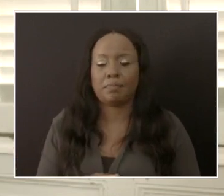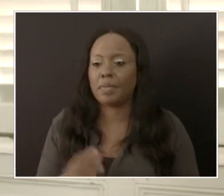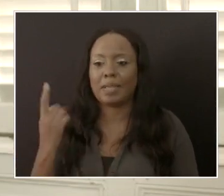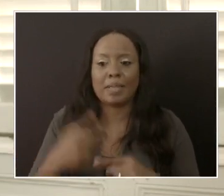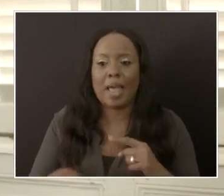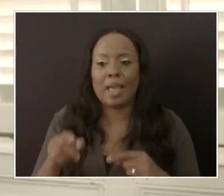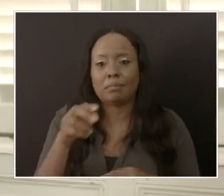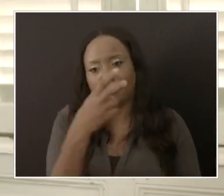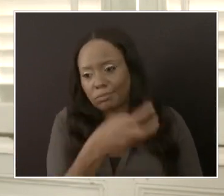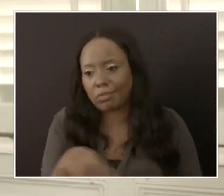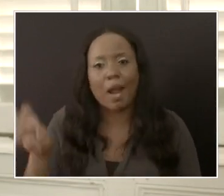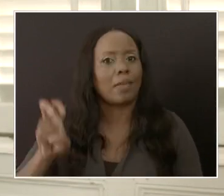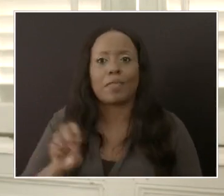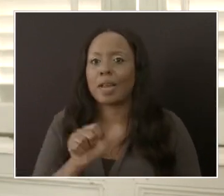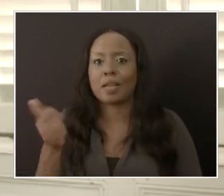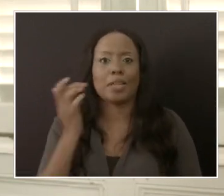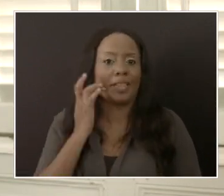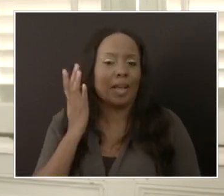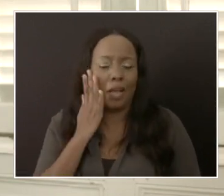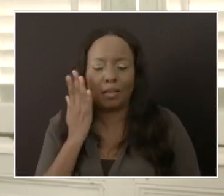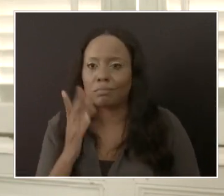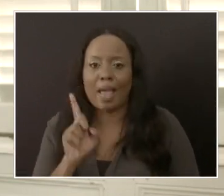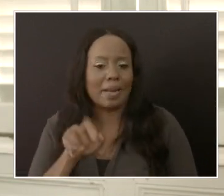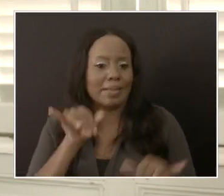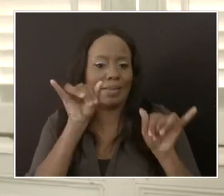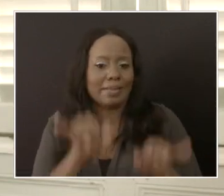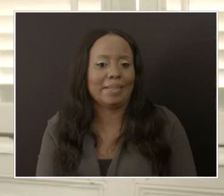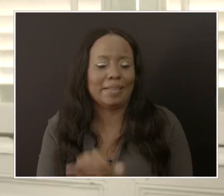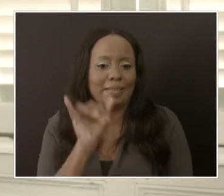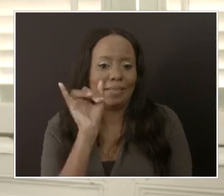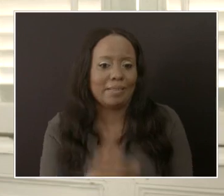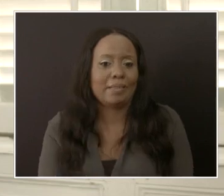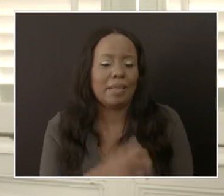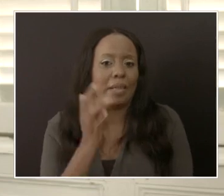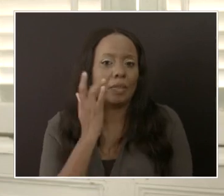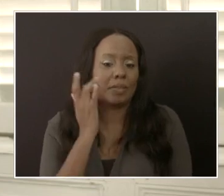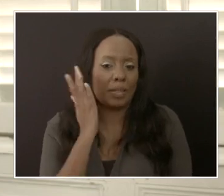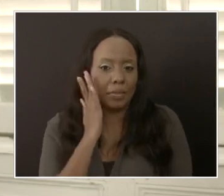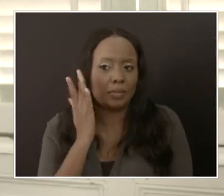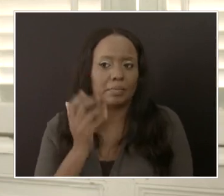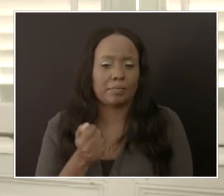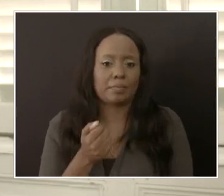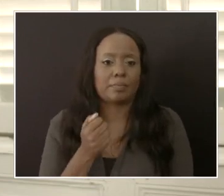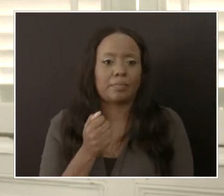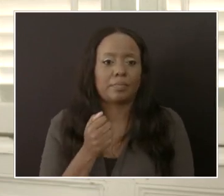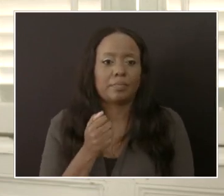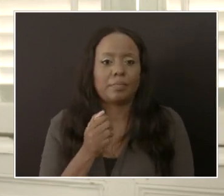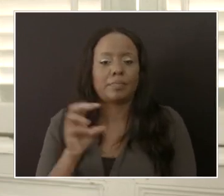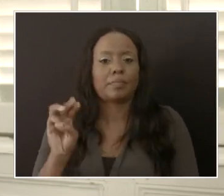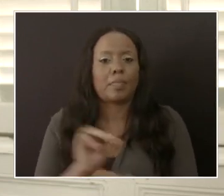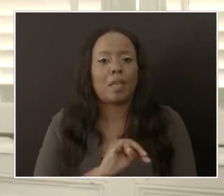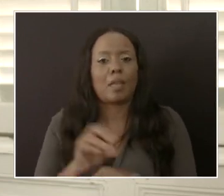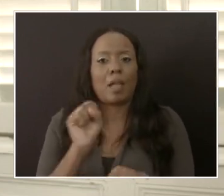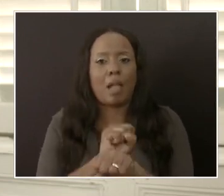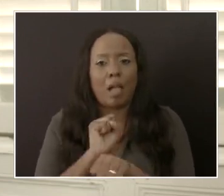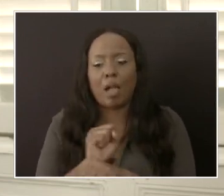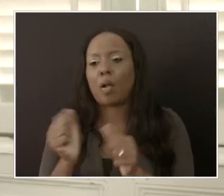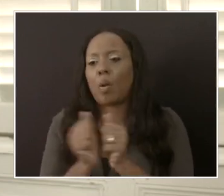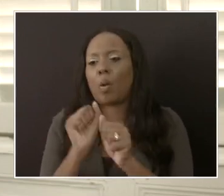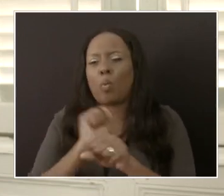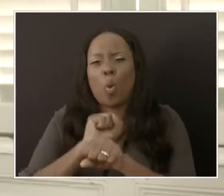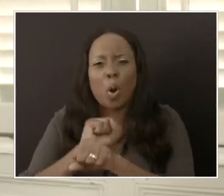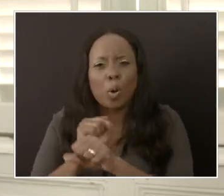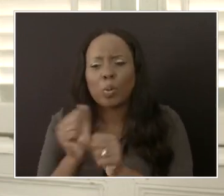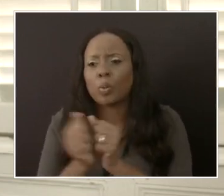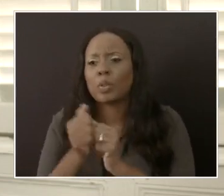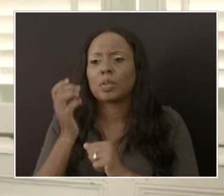out and put them somewhere else. you had, they would have had to be there, and the Ministry of Health would have worked with those hotels to ensure